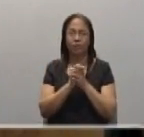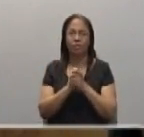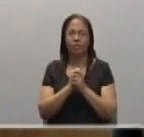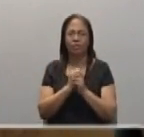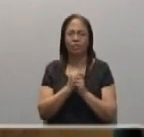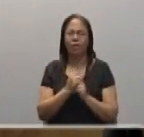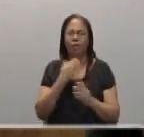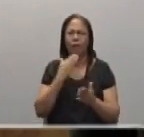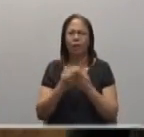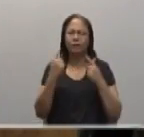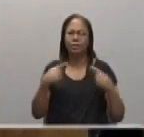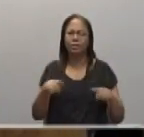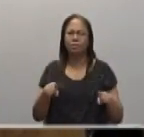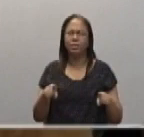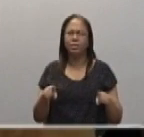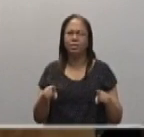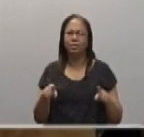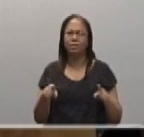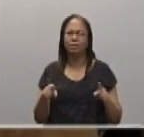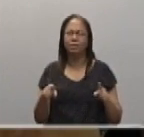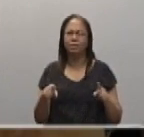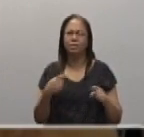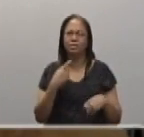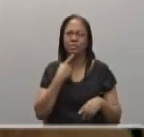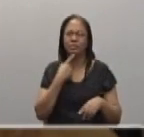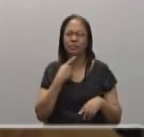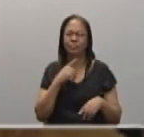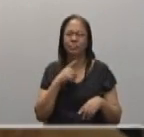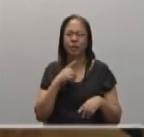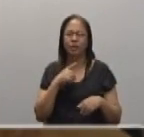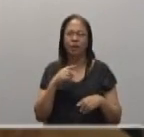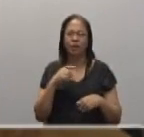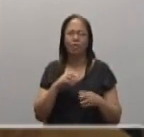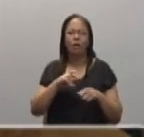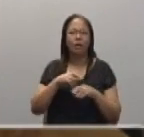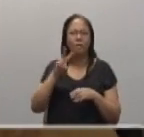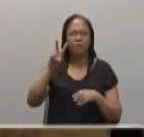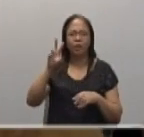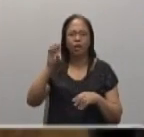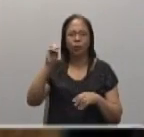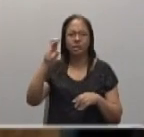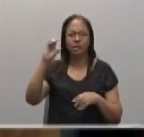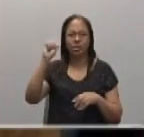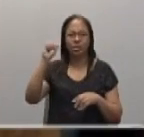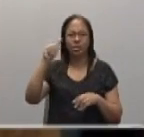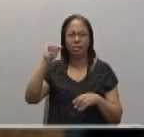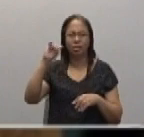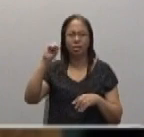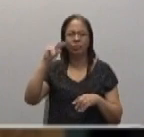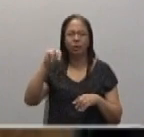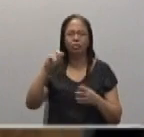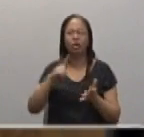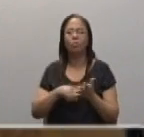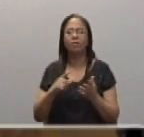page of the gospel that vocations are gifts of God. So, it's not something human.